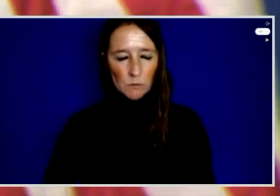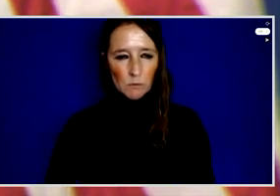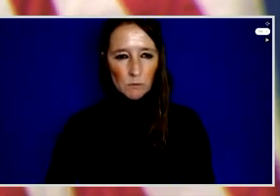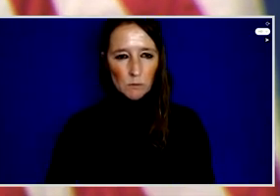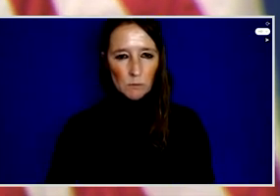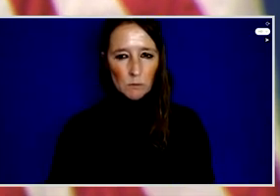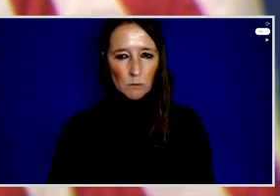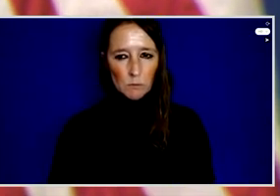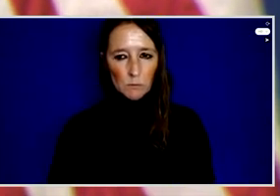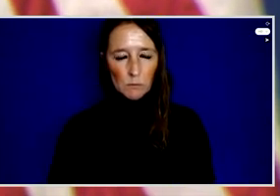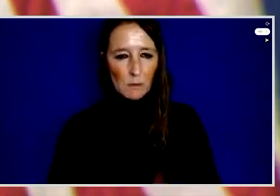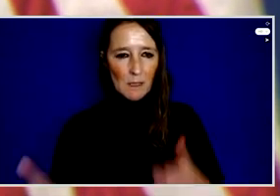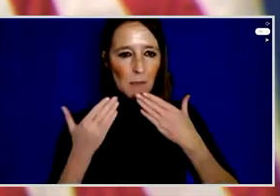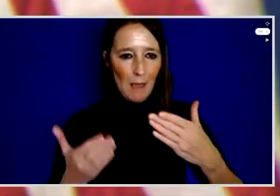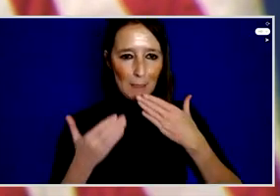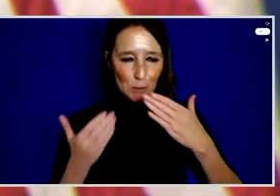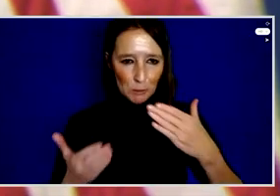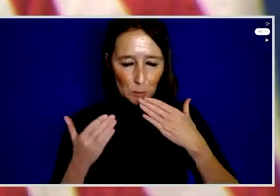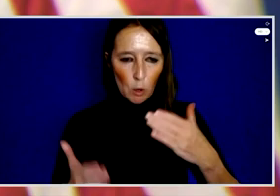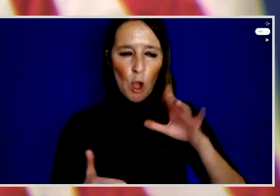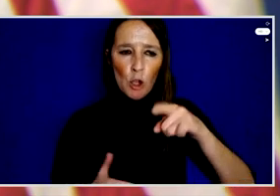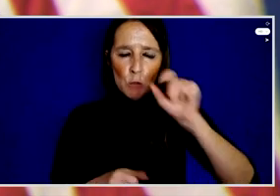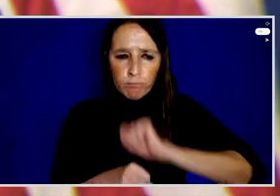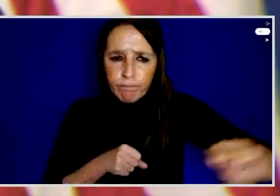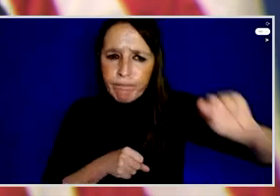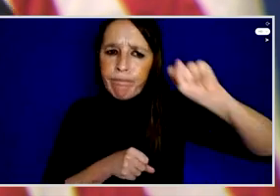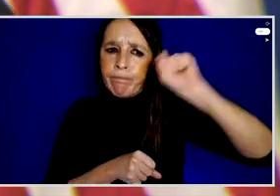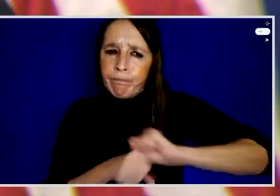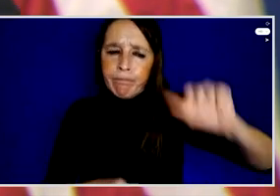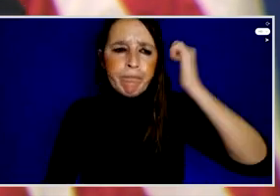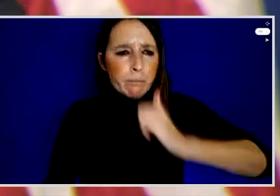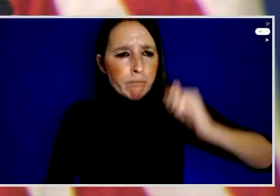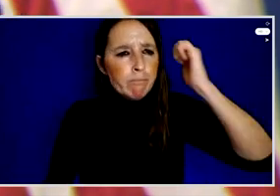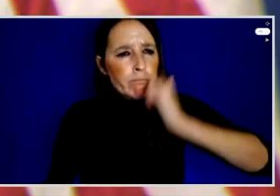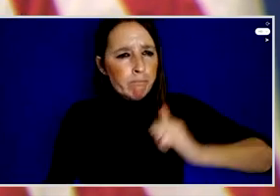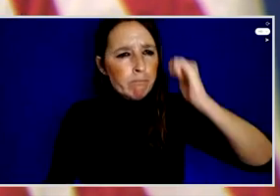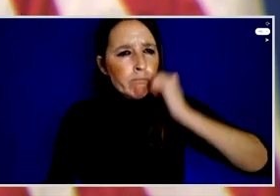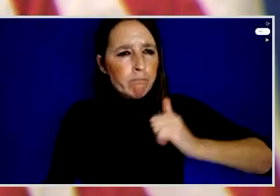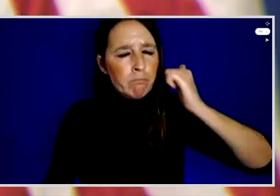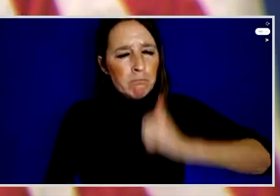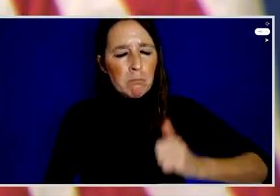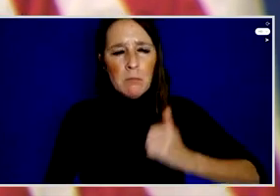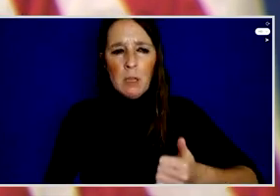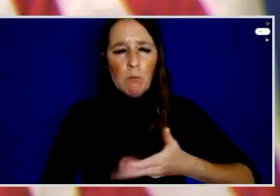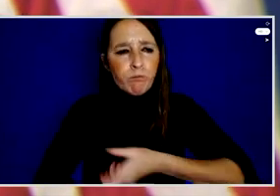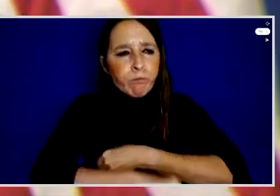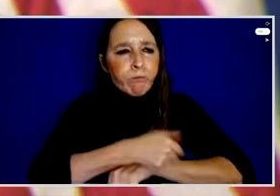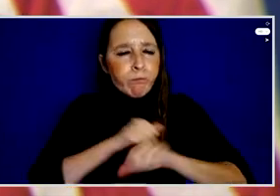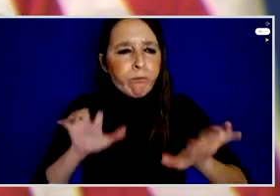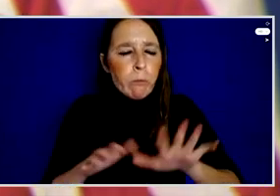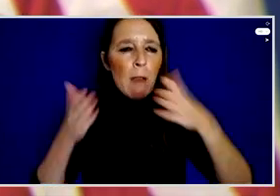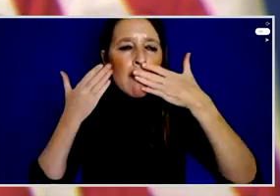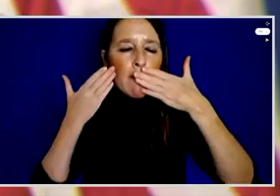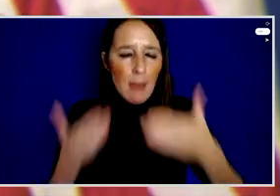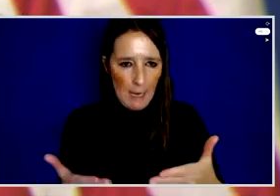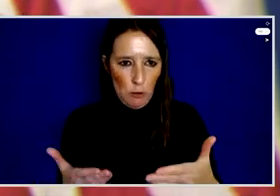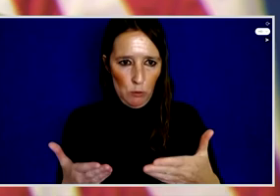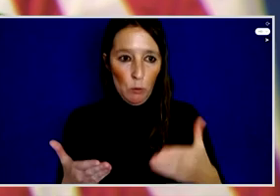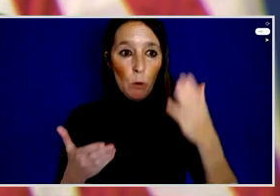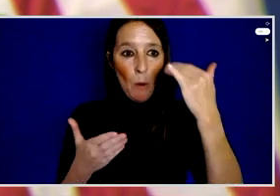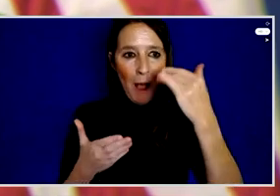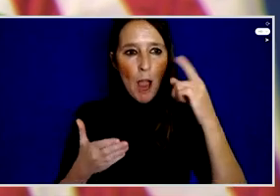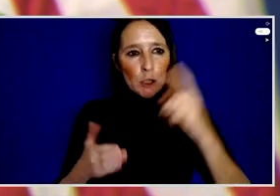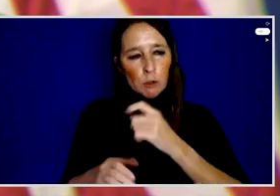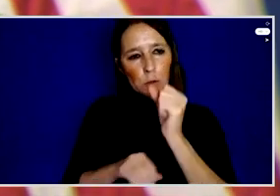Thank you for the tireless work that you do every day to further the fight against corruption. Thank I will now introduce